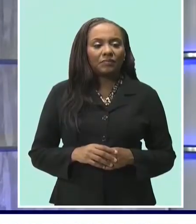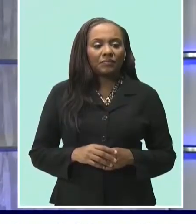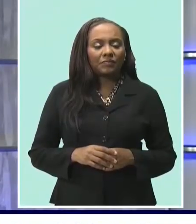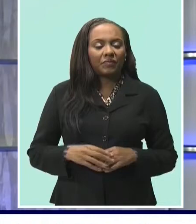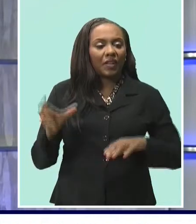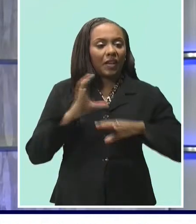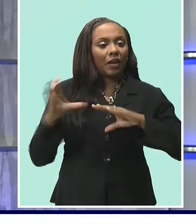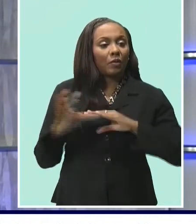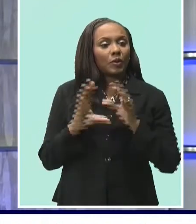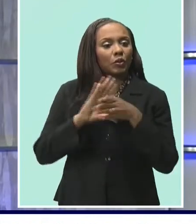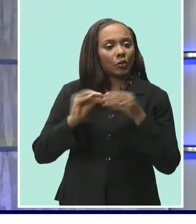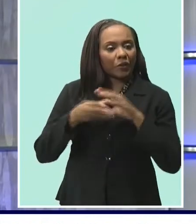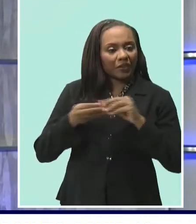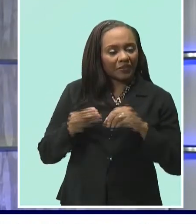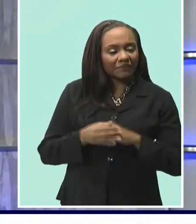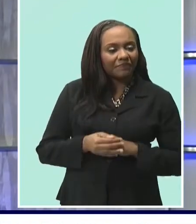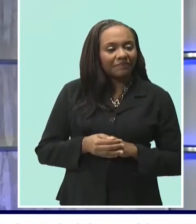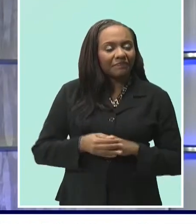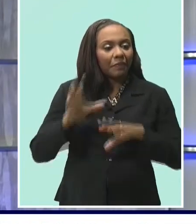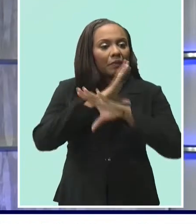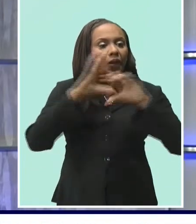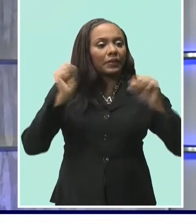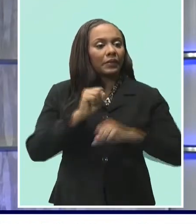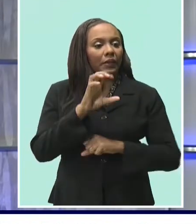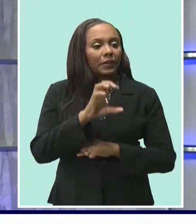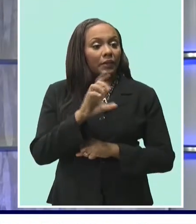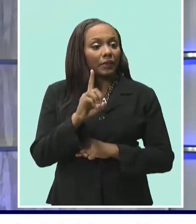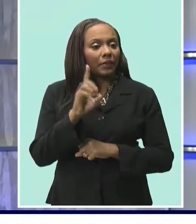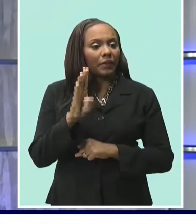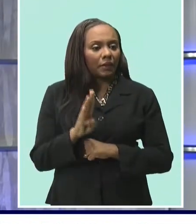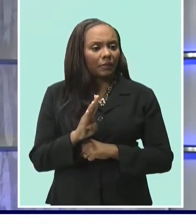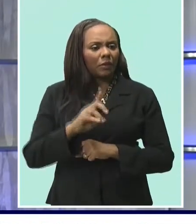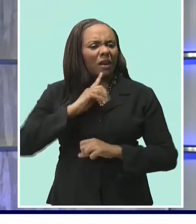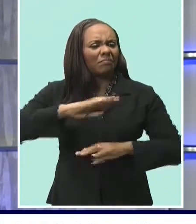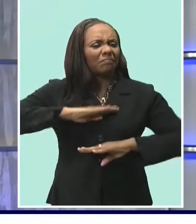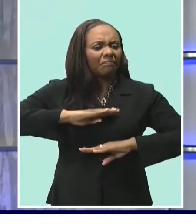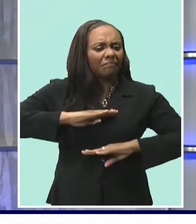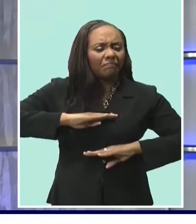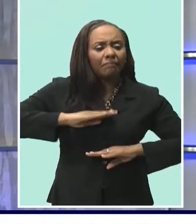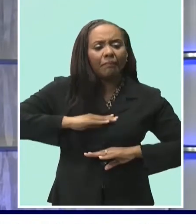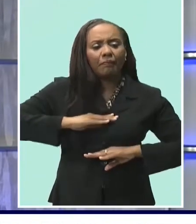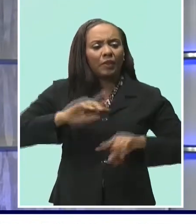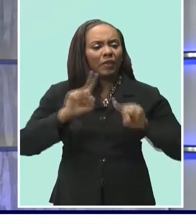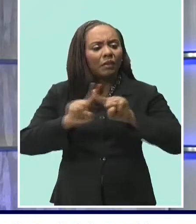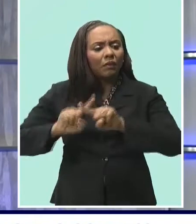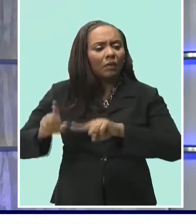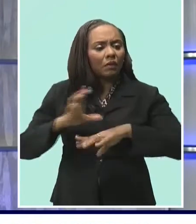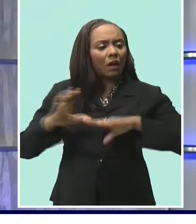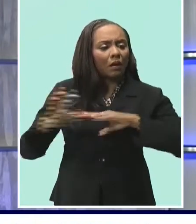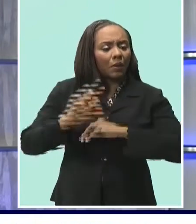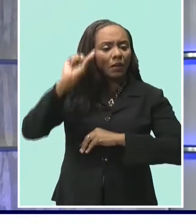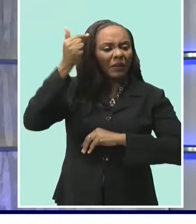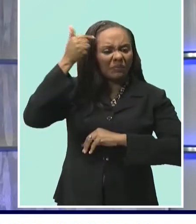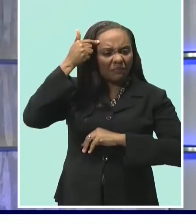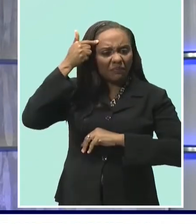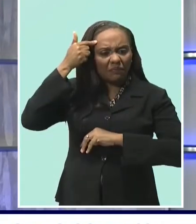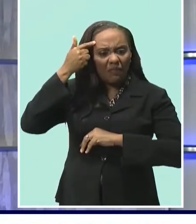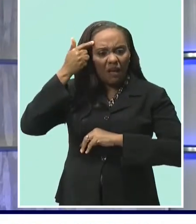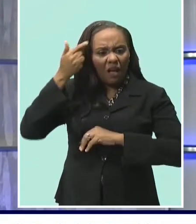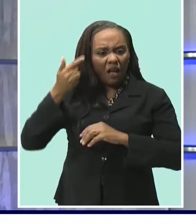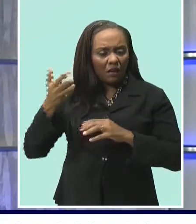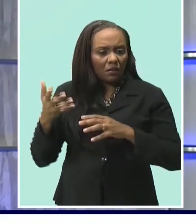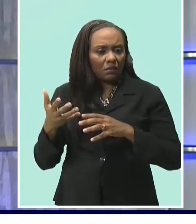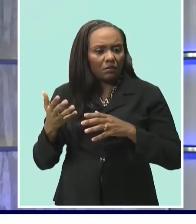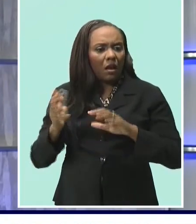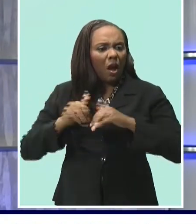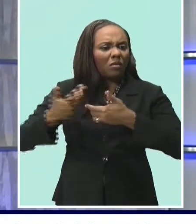Regional stories now. President of the Caribbean Development Bank, Dr. Warren Smith, is satisfied with the proactive stance adopted by